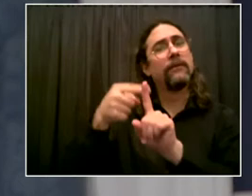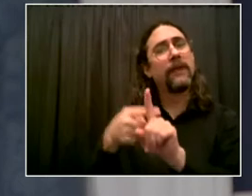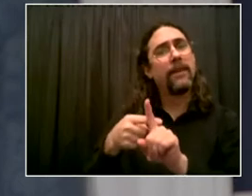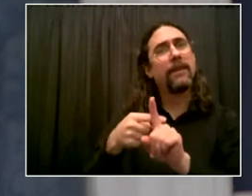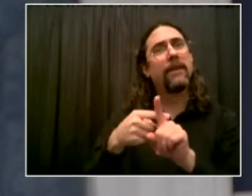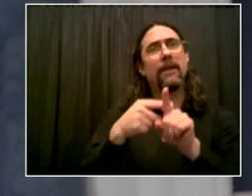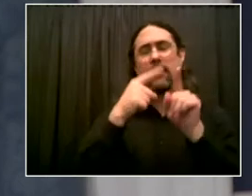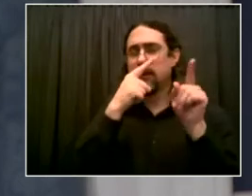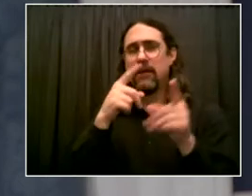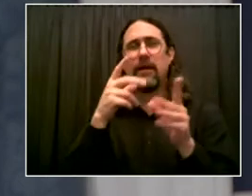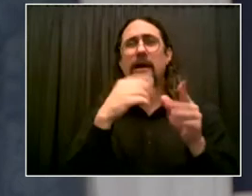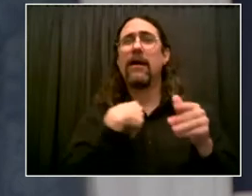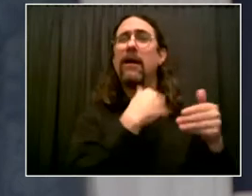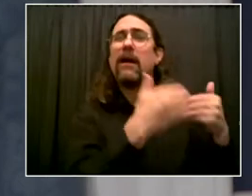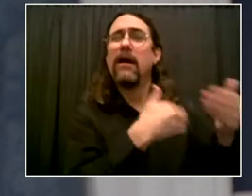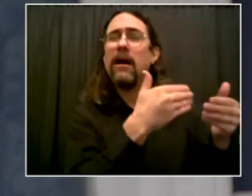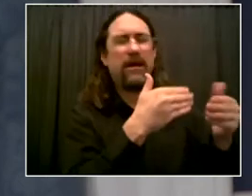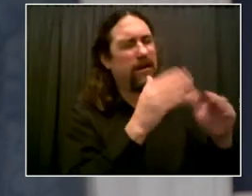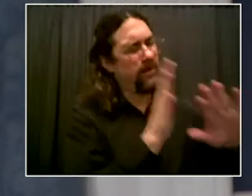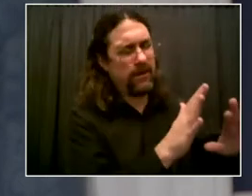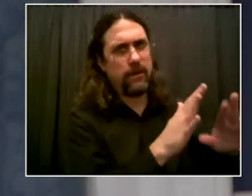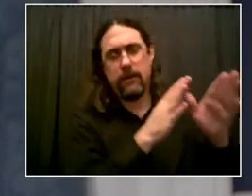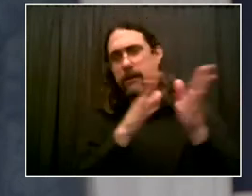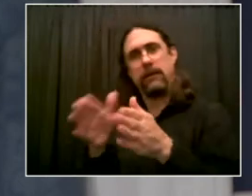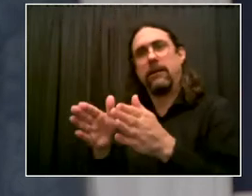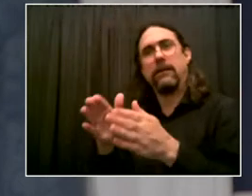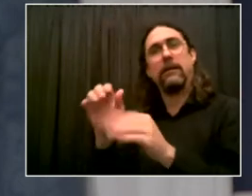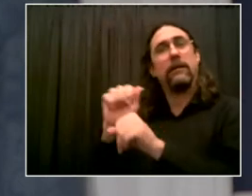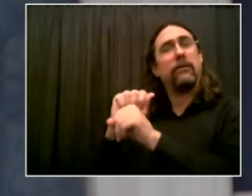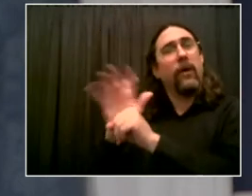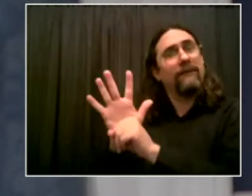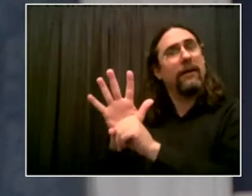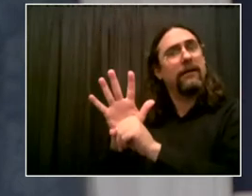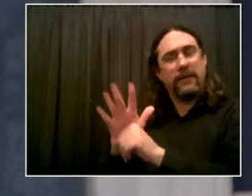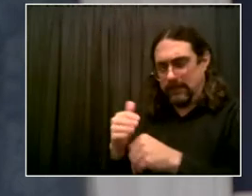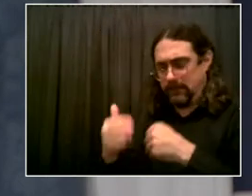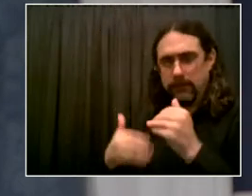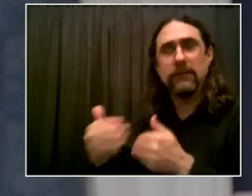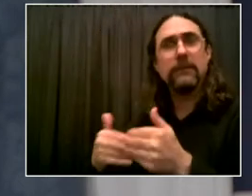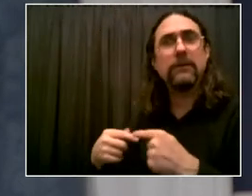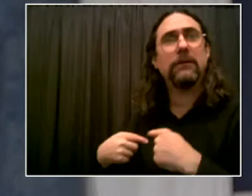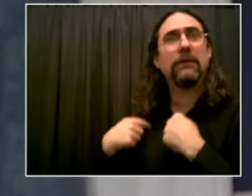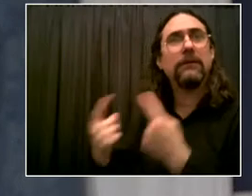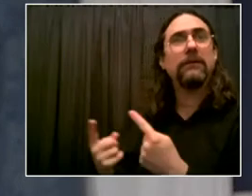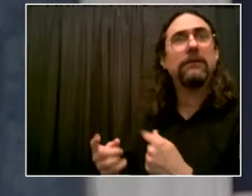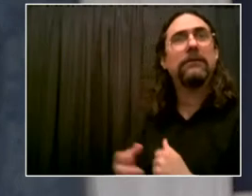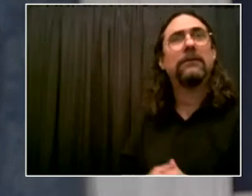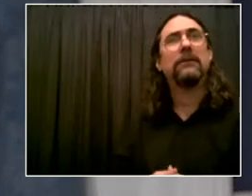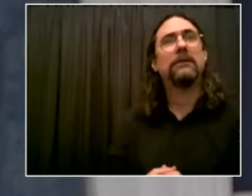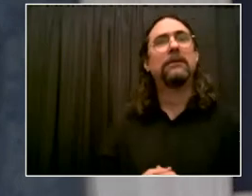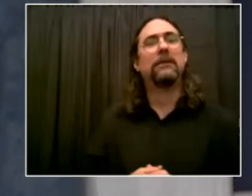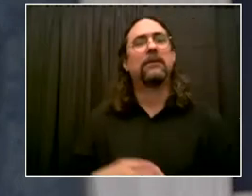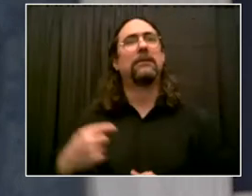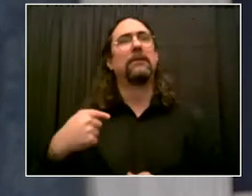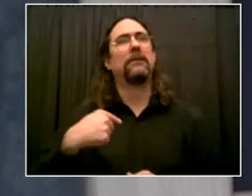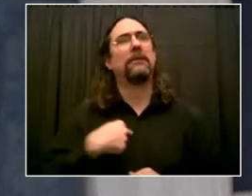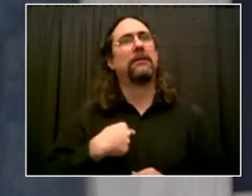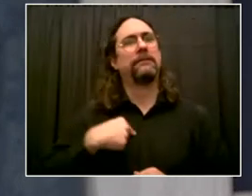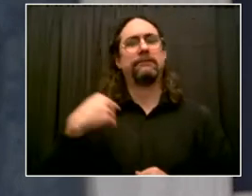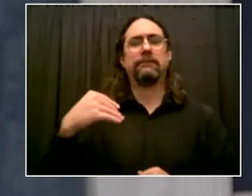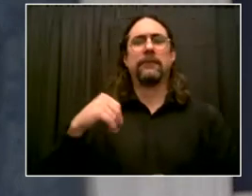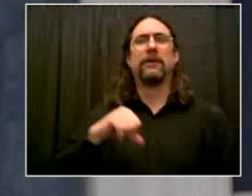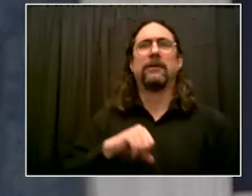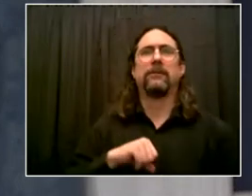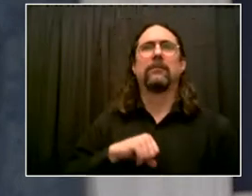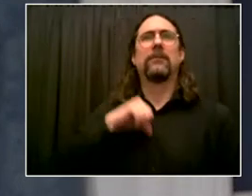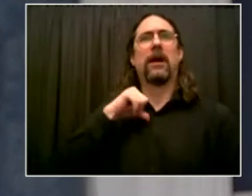COO at EDC during COVID, I was proud to support this important emergency work. We turned cruise terminals into